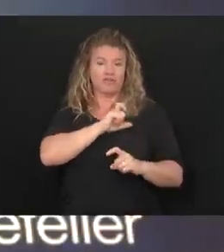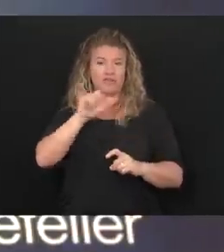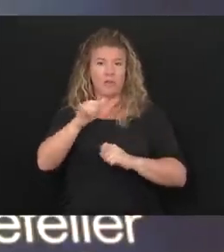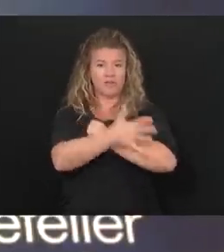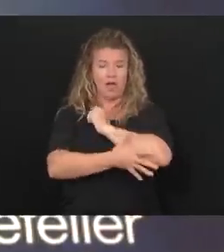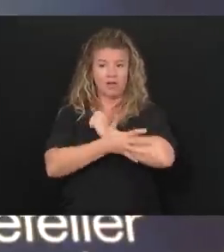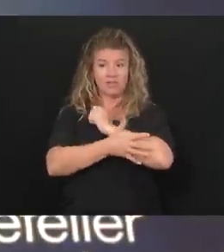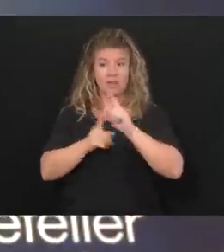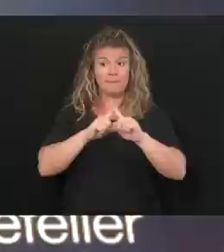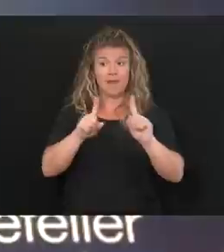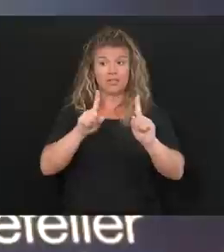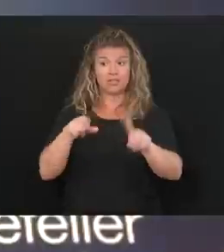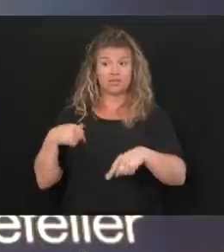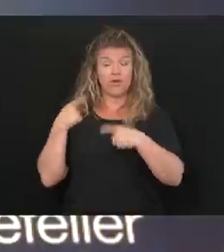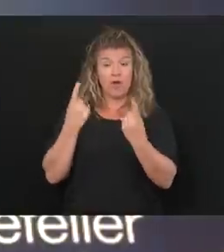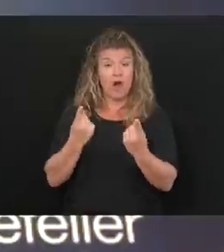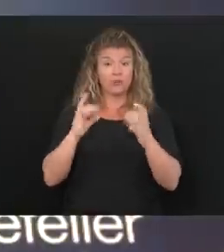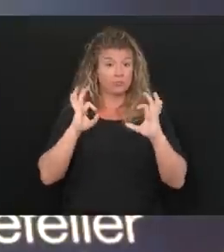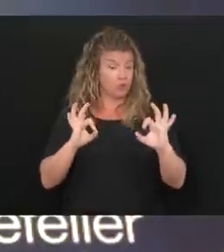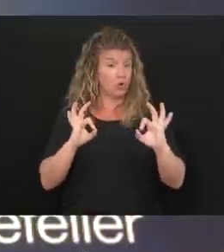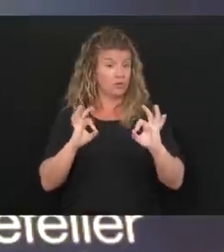so far, I think so good. Kathy?